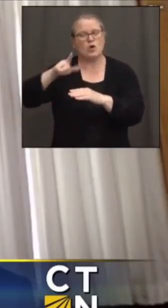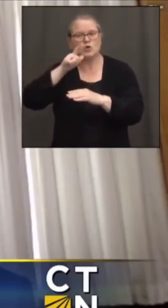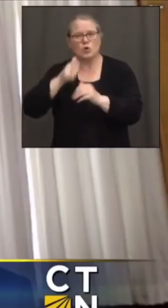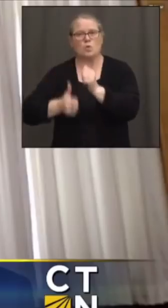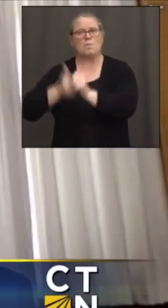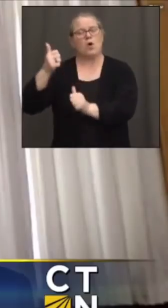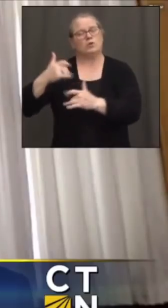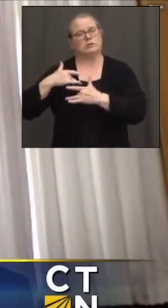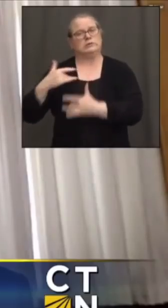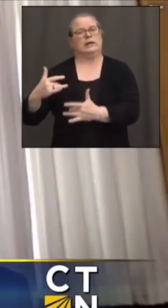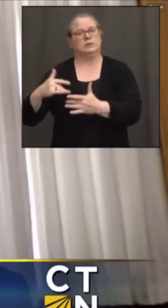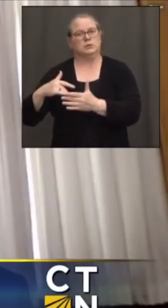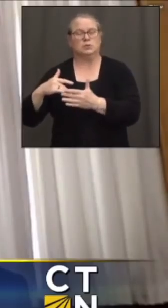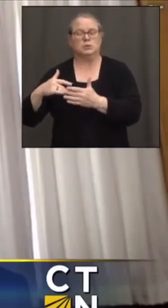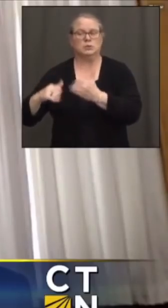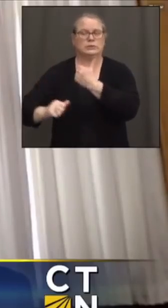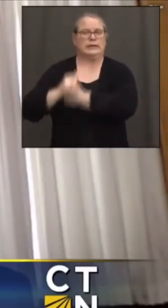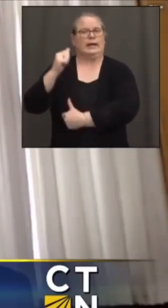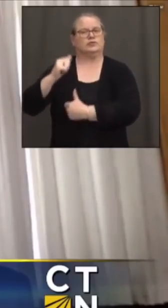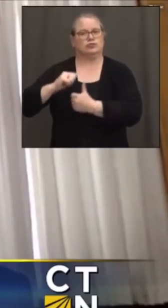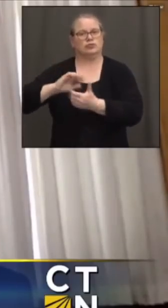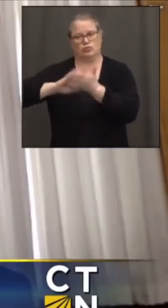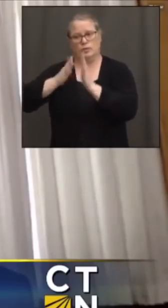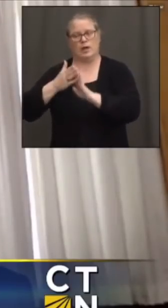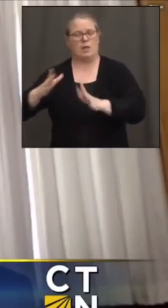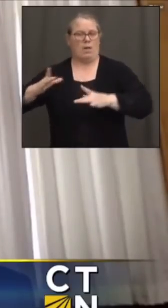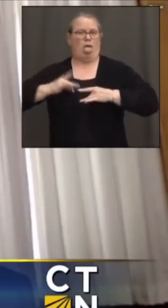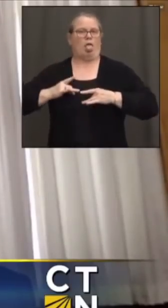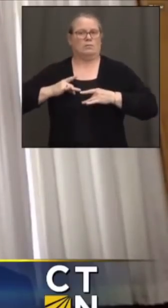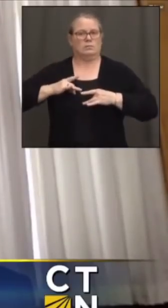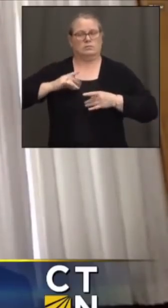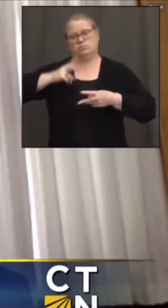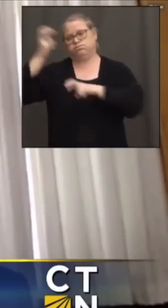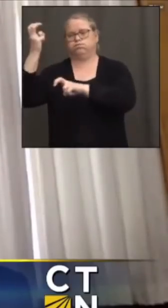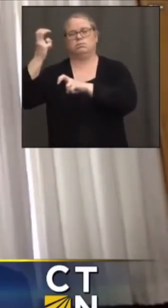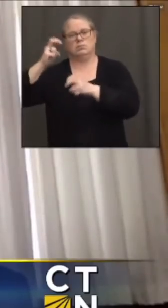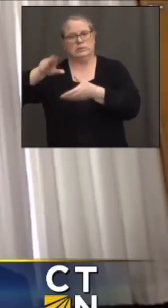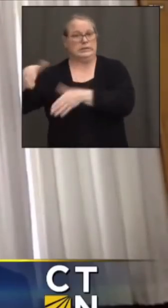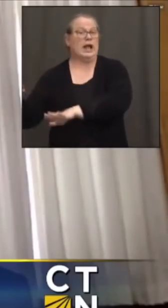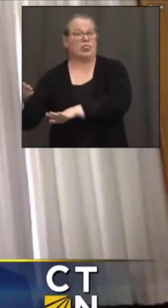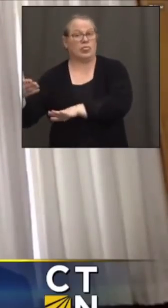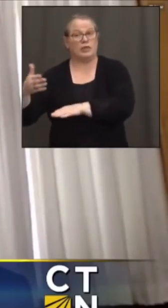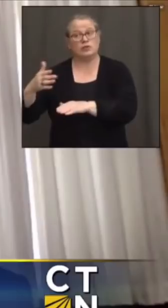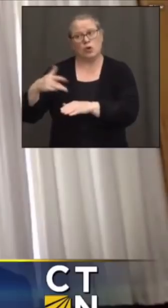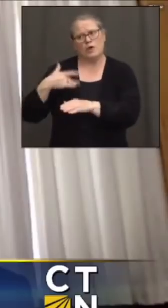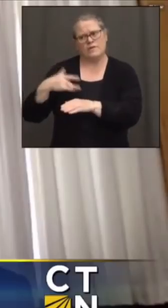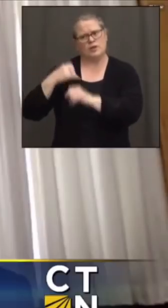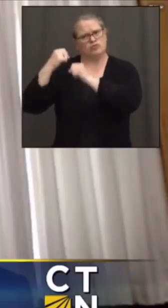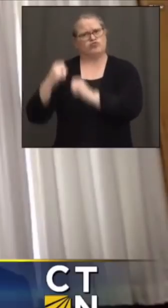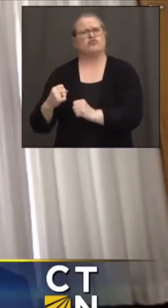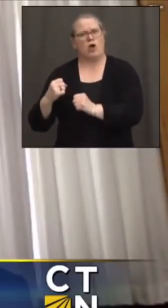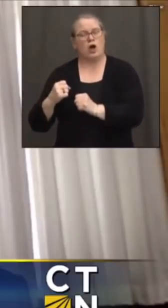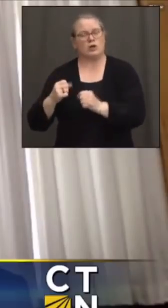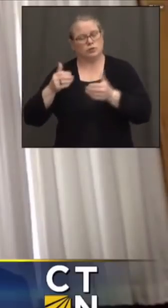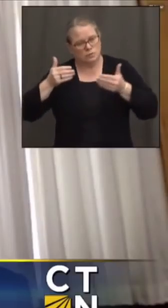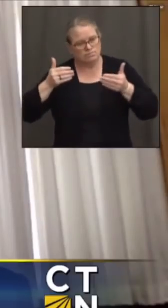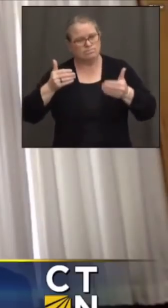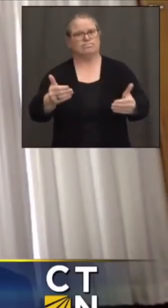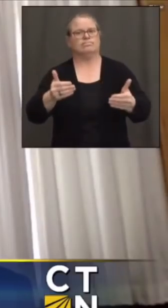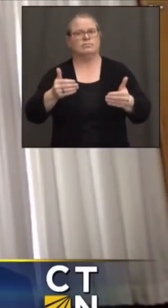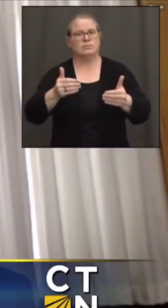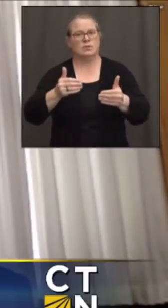risk for severe illness and death from COVID. And that gives us a very firm foundation upon which to move forward with additional